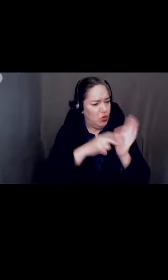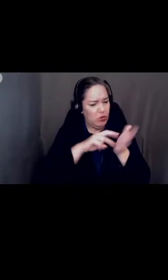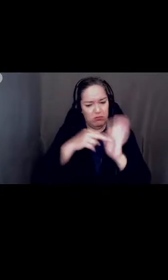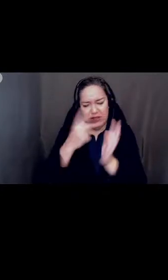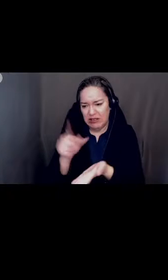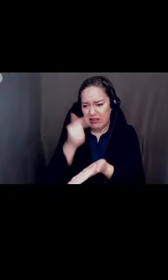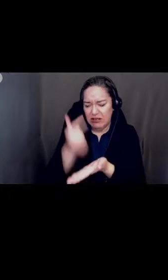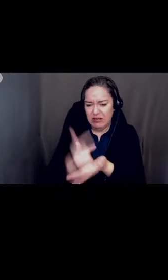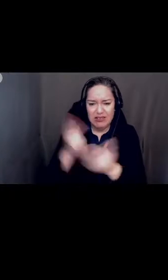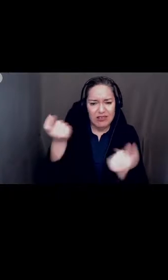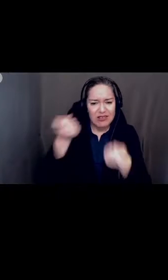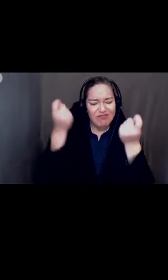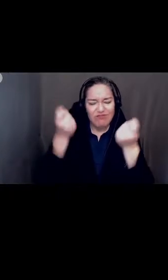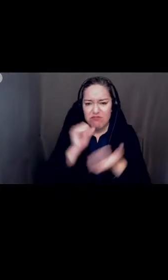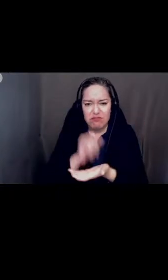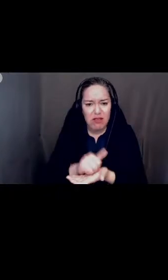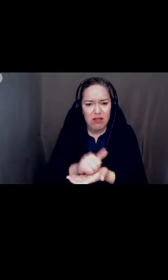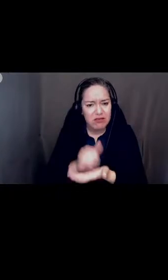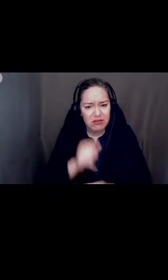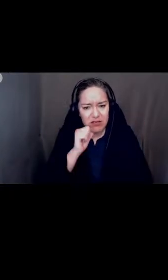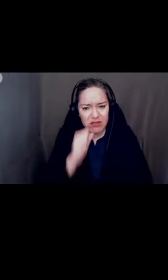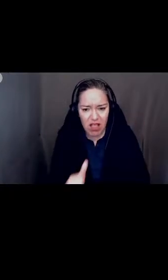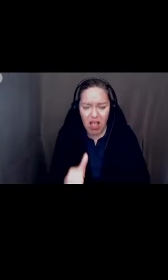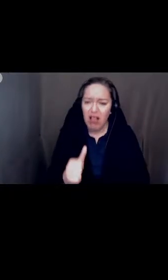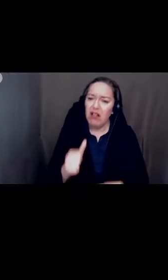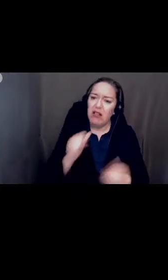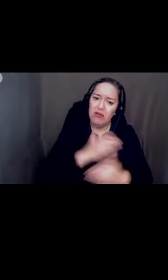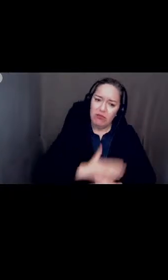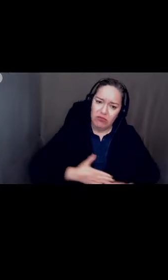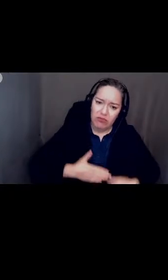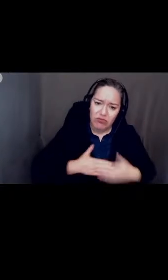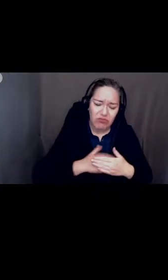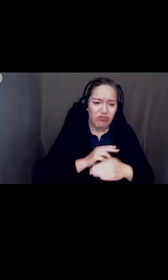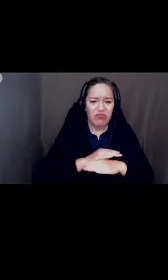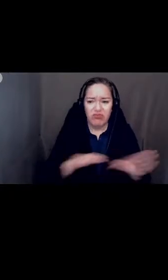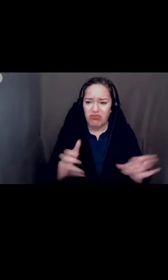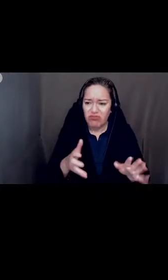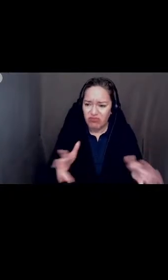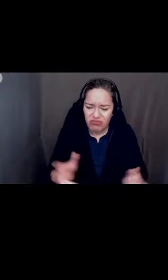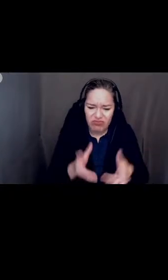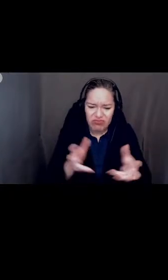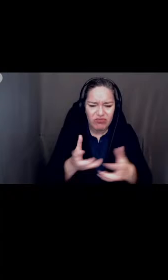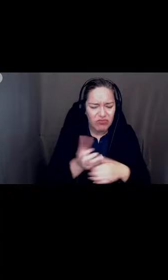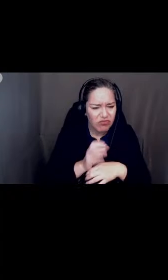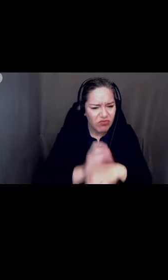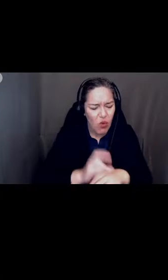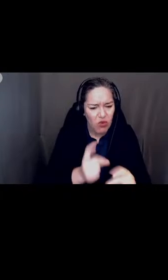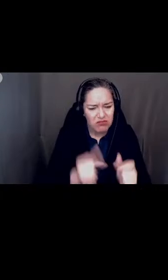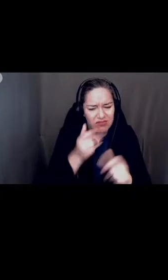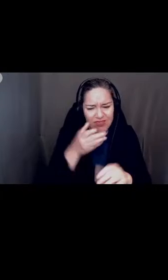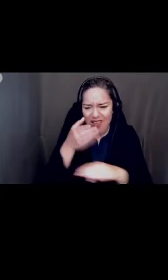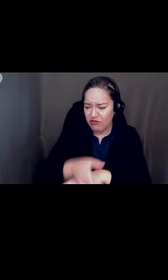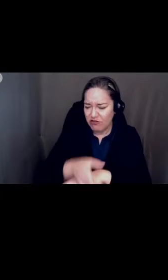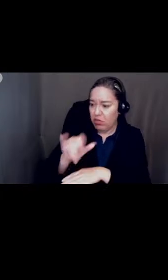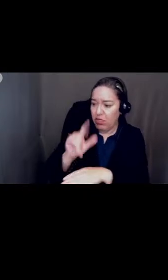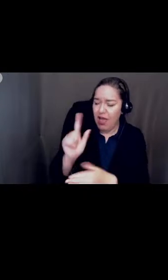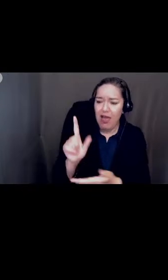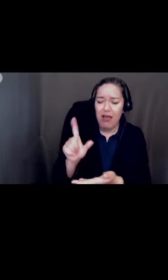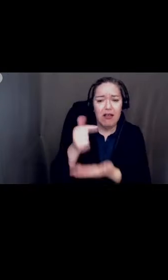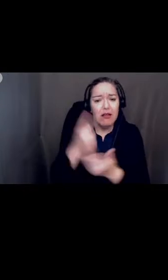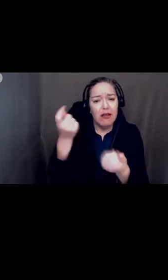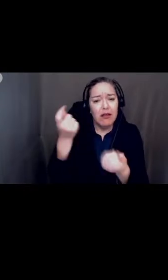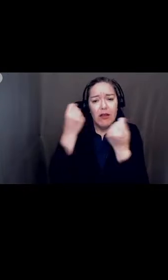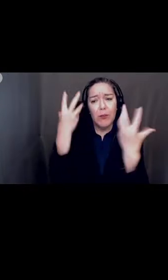also appreciate it if we were not thrown out of the stadium immediately following graduation as in the past it is a beautiful event in our children's lives